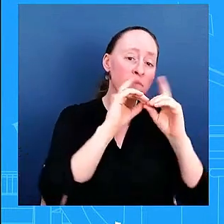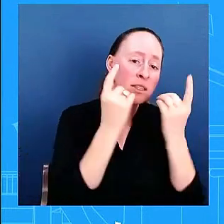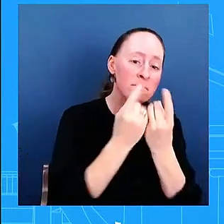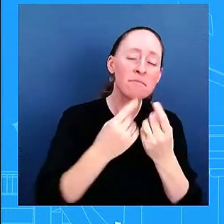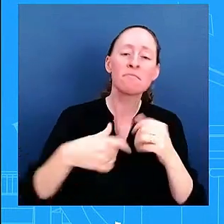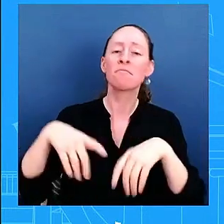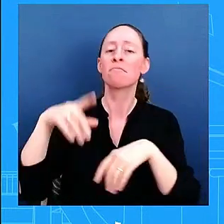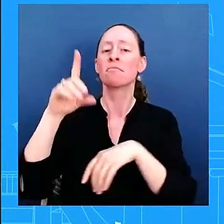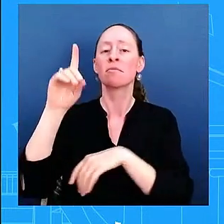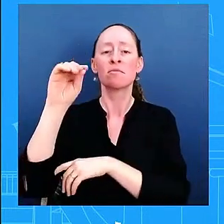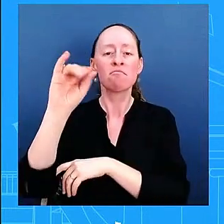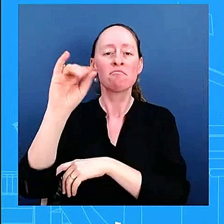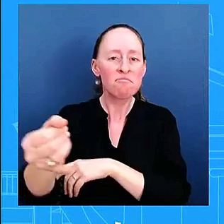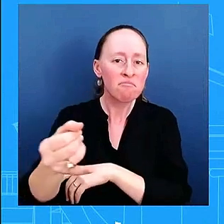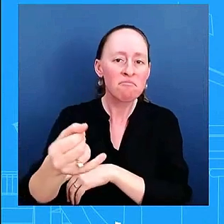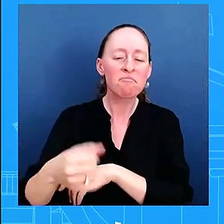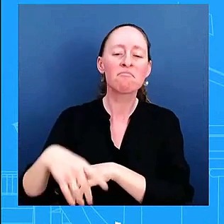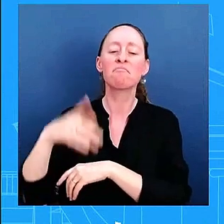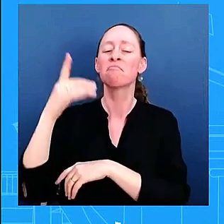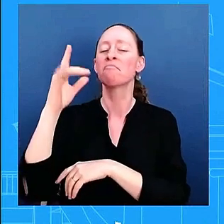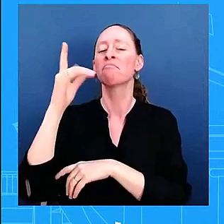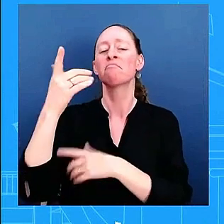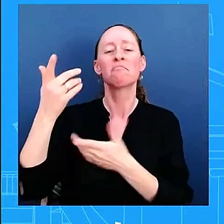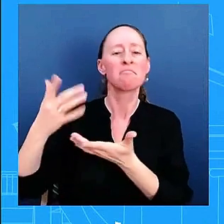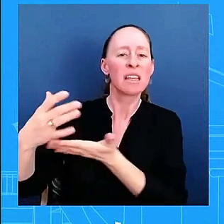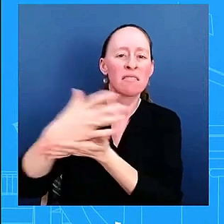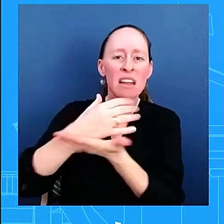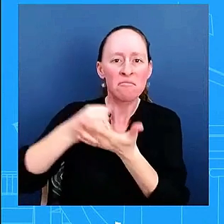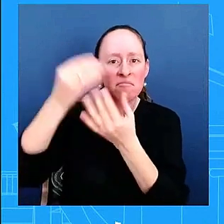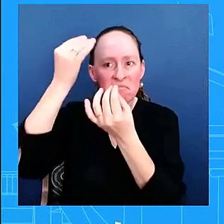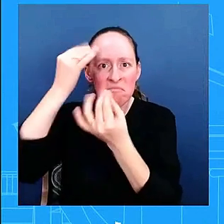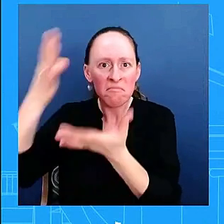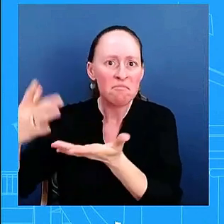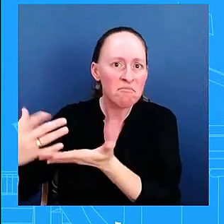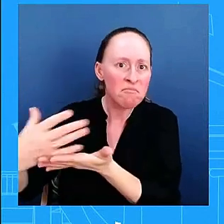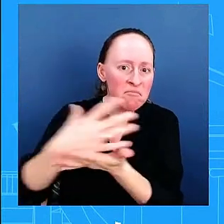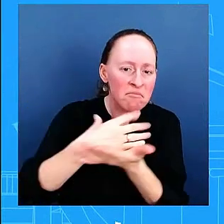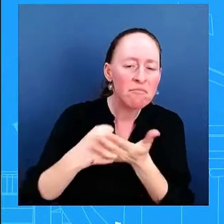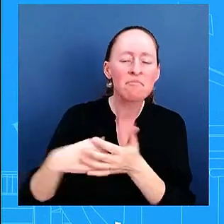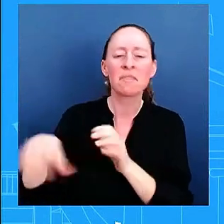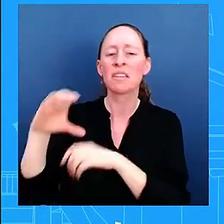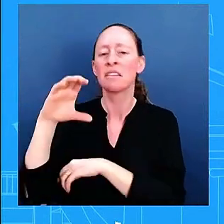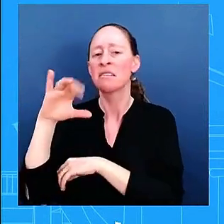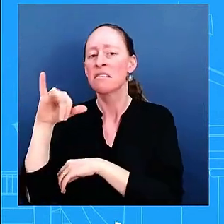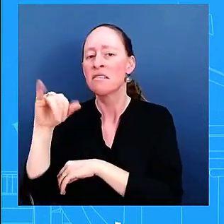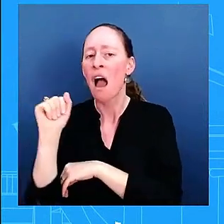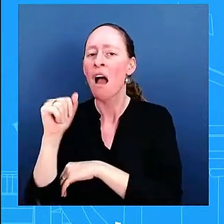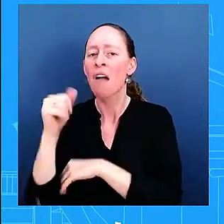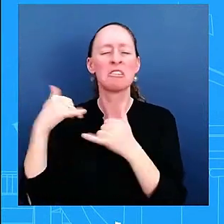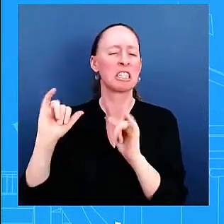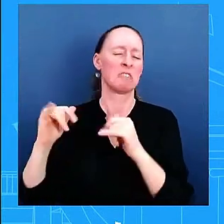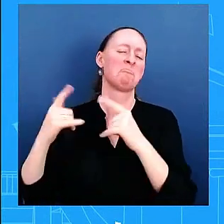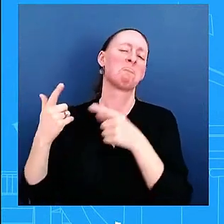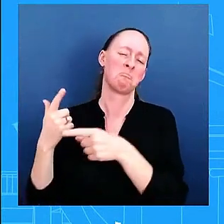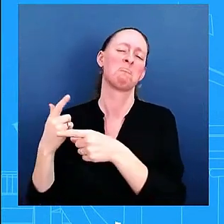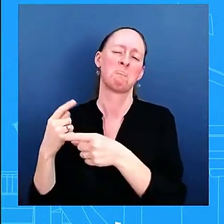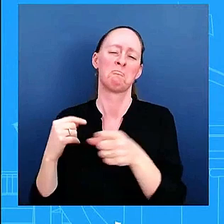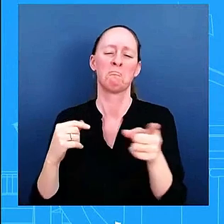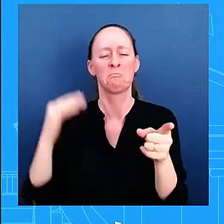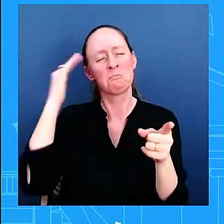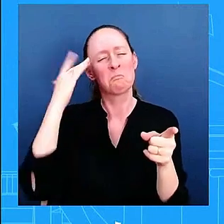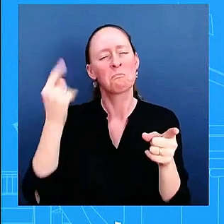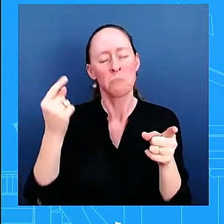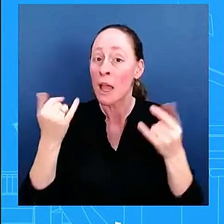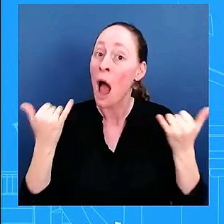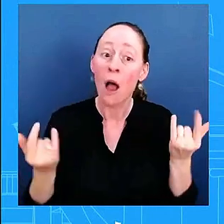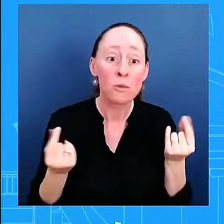in them uh there is a this is being looked into investigation being done by the appropriate parties uh and i'm